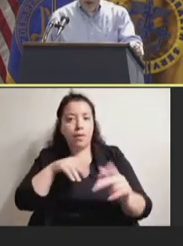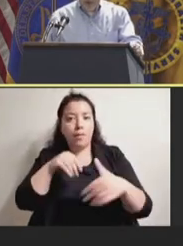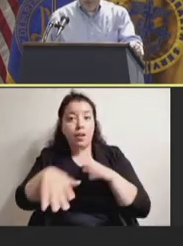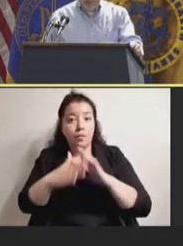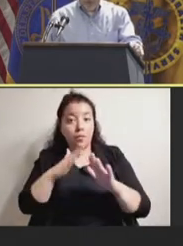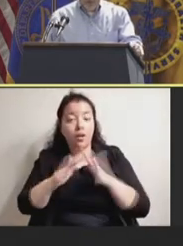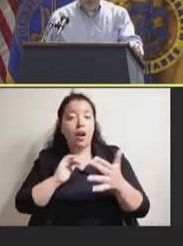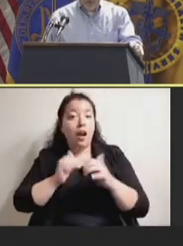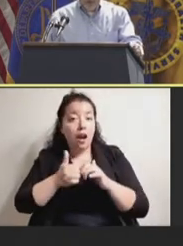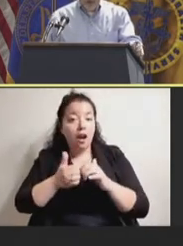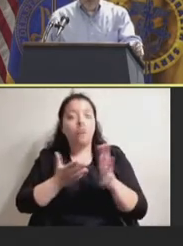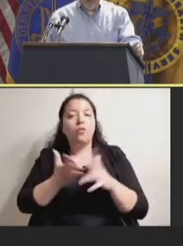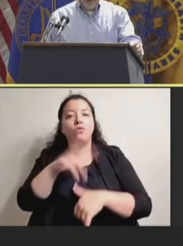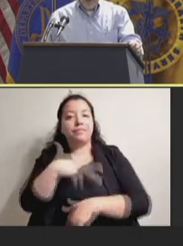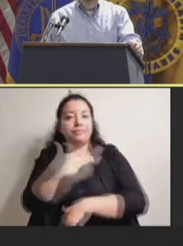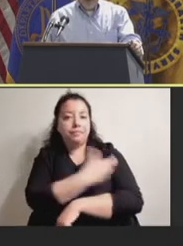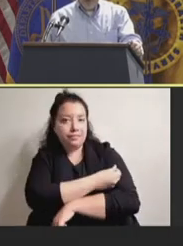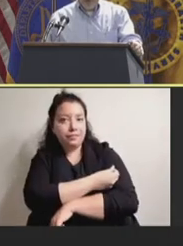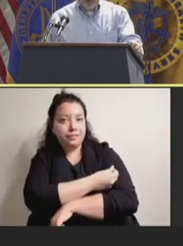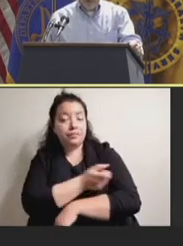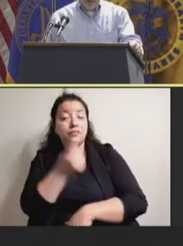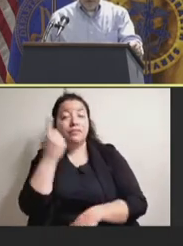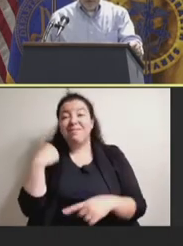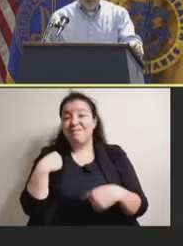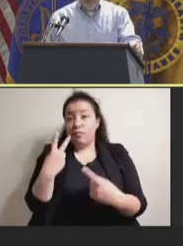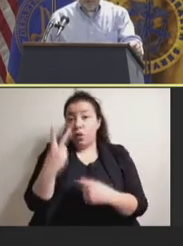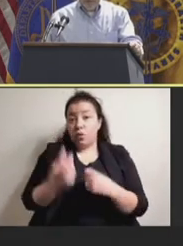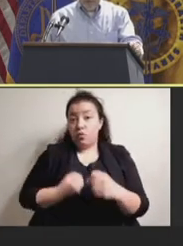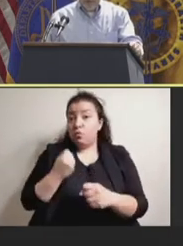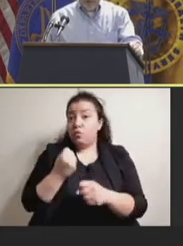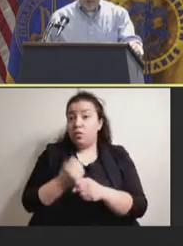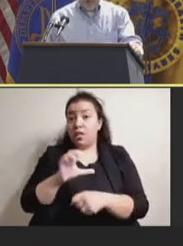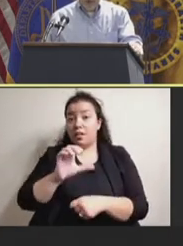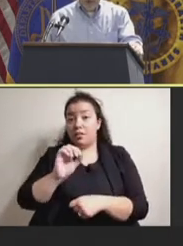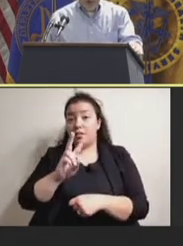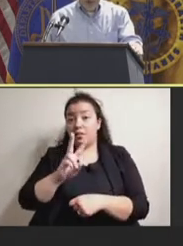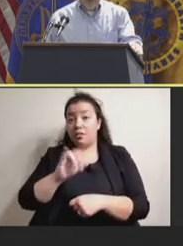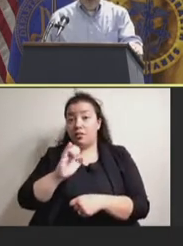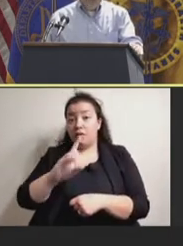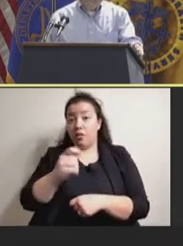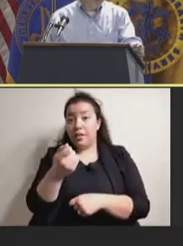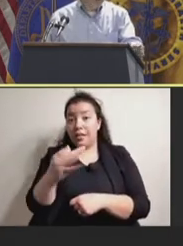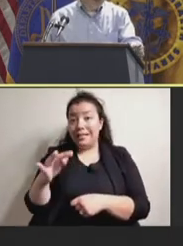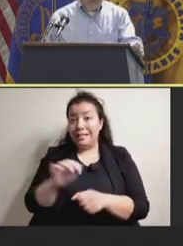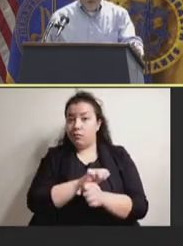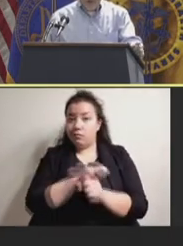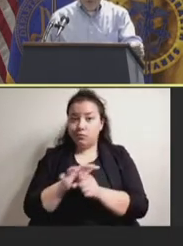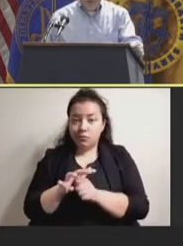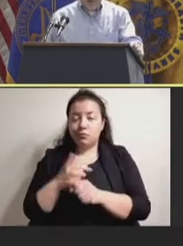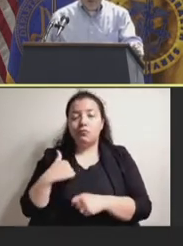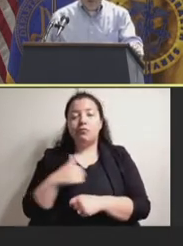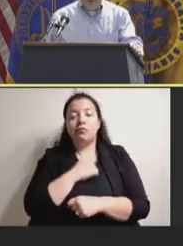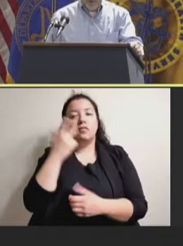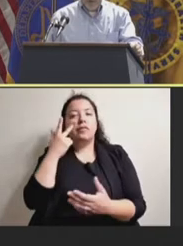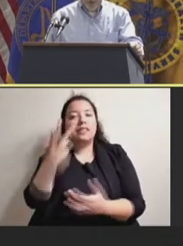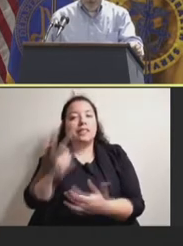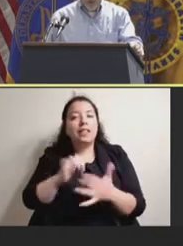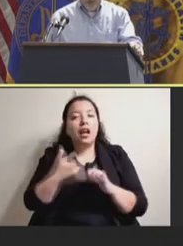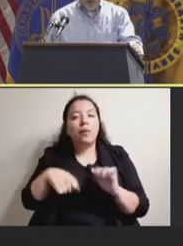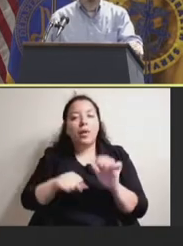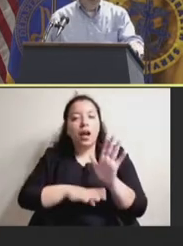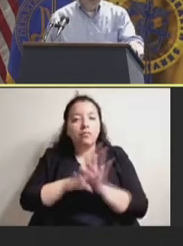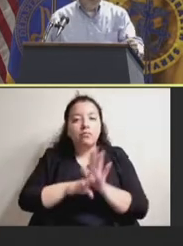Our experiences through the last two years of the COVID-19 pandemic has shown us what we can accomplish in development and implementation of a new